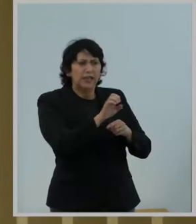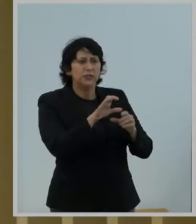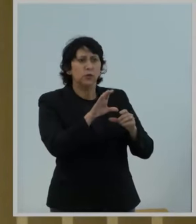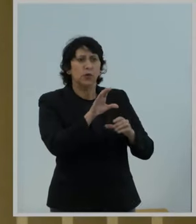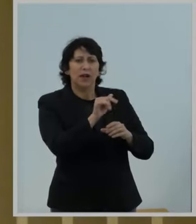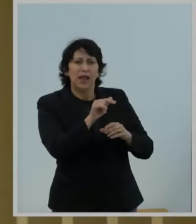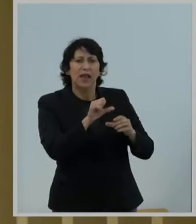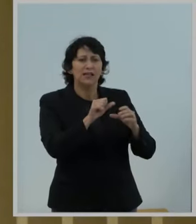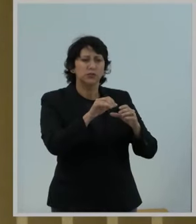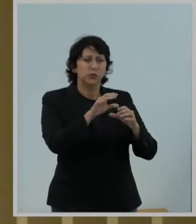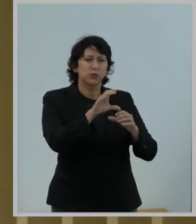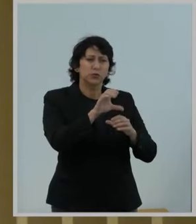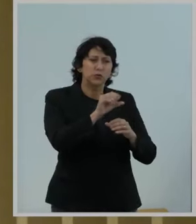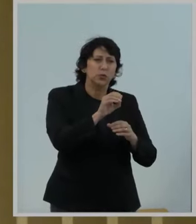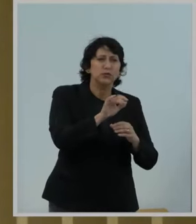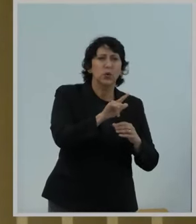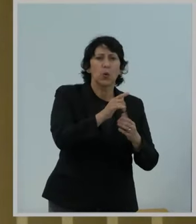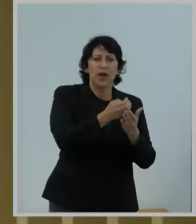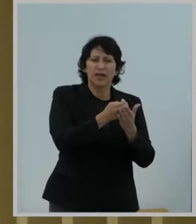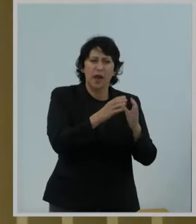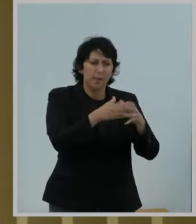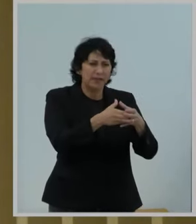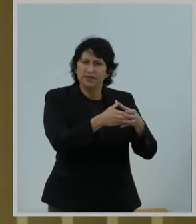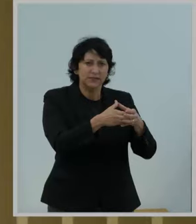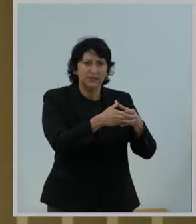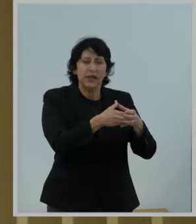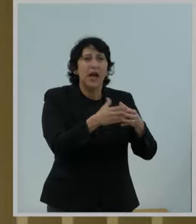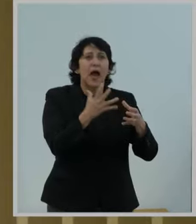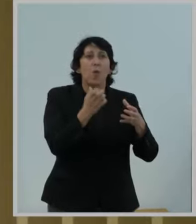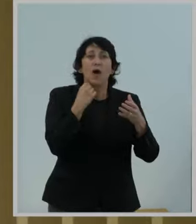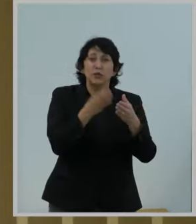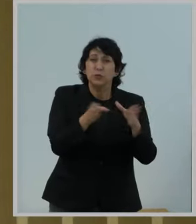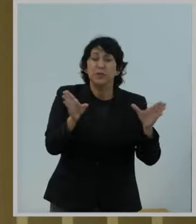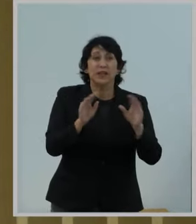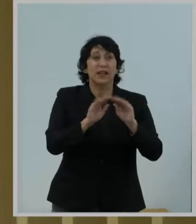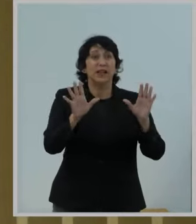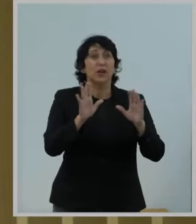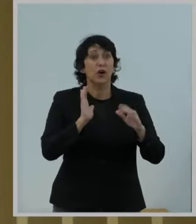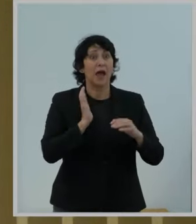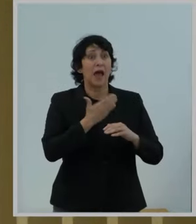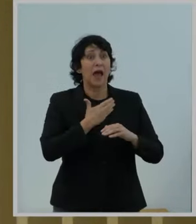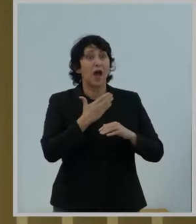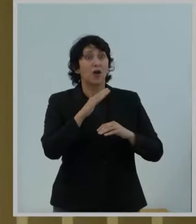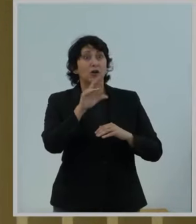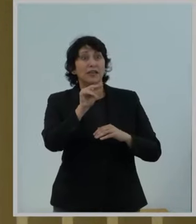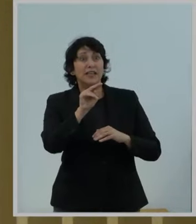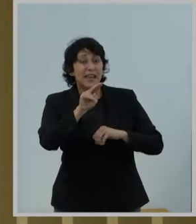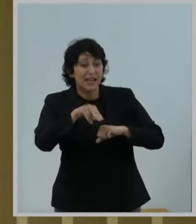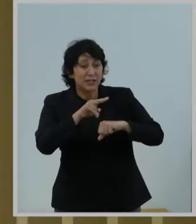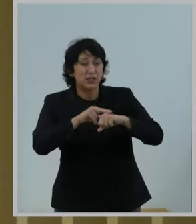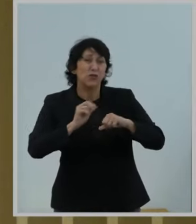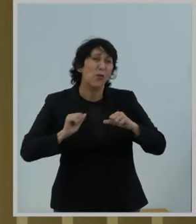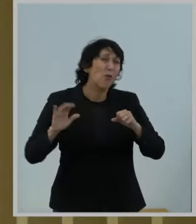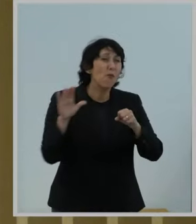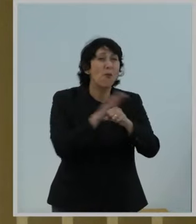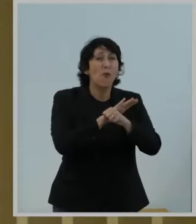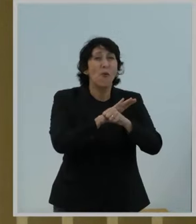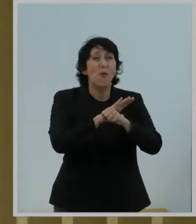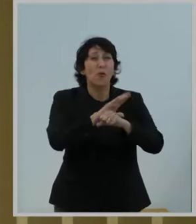socioeconomic status. Let me be clear, our nation's women deserve better.